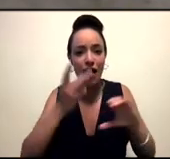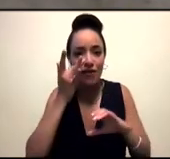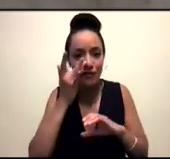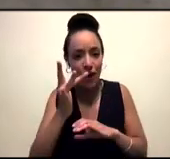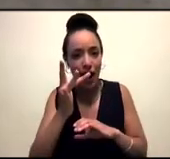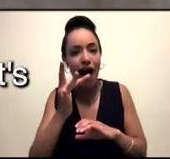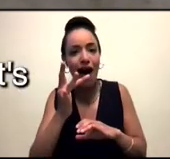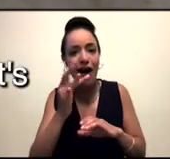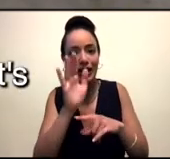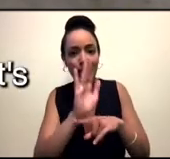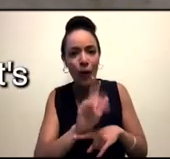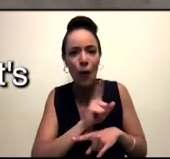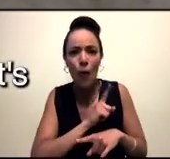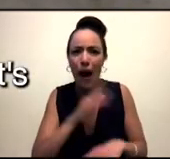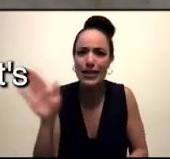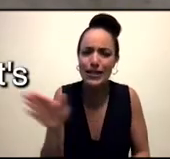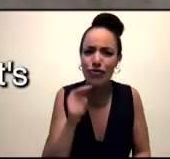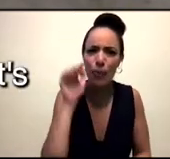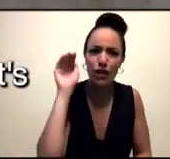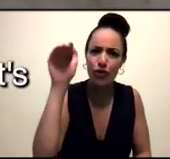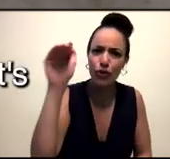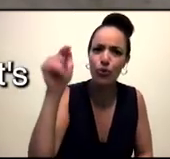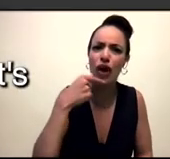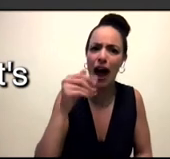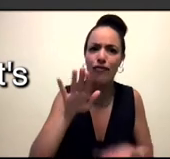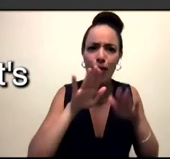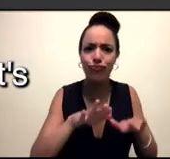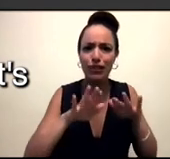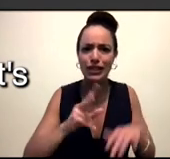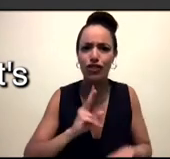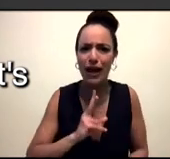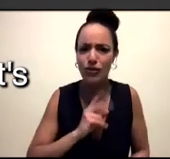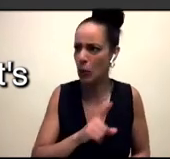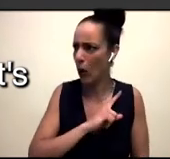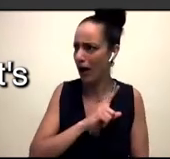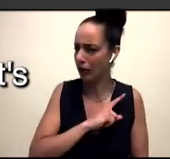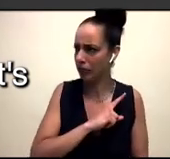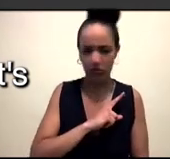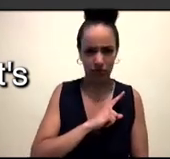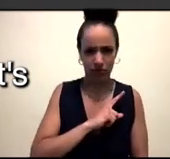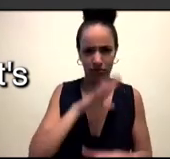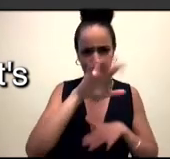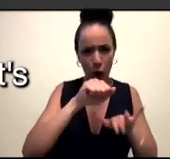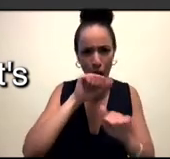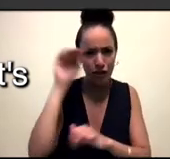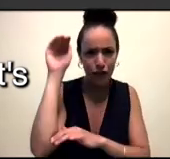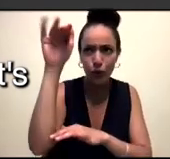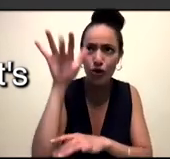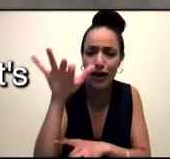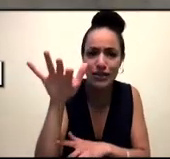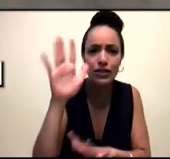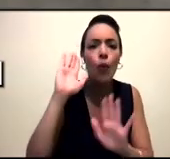Because Euro-colonialism wants to exist in the future. And so we have to disrupt that. And so it's not just history,